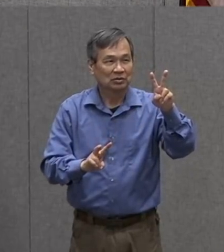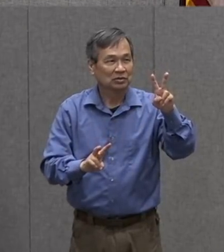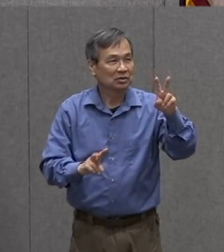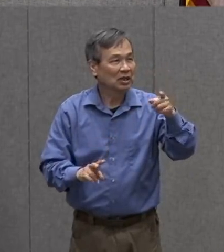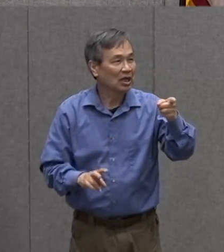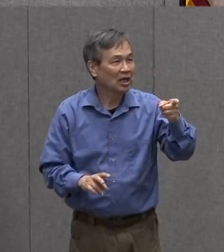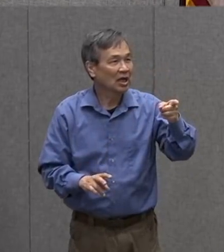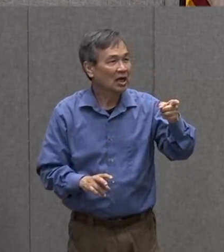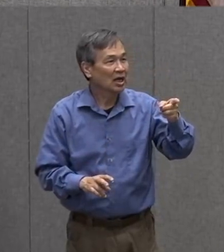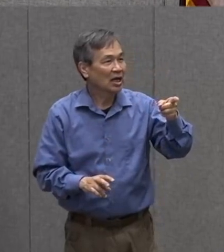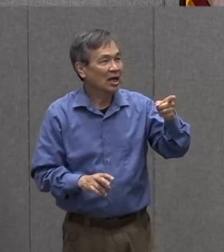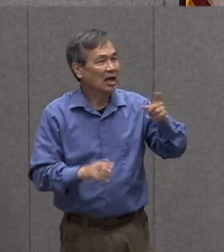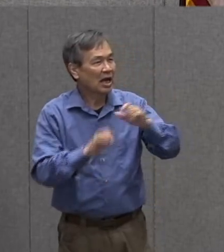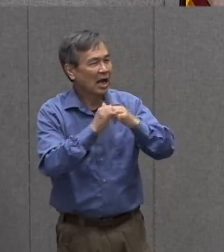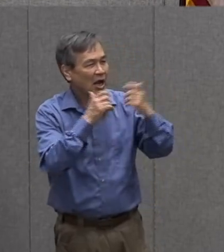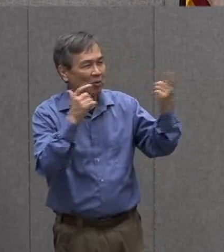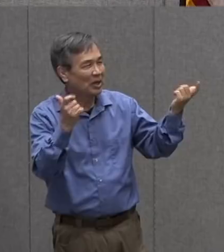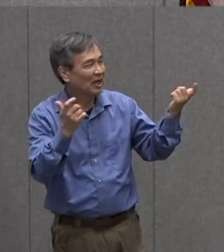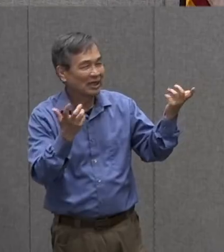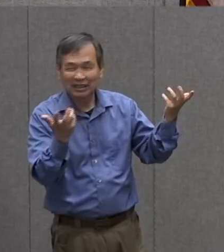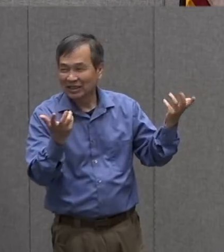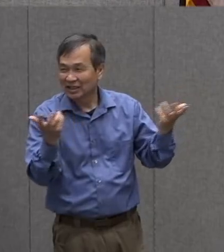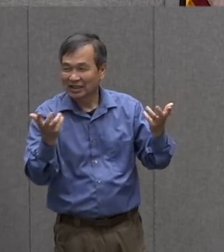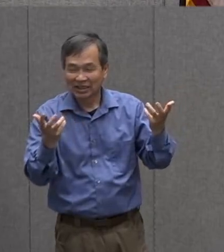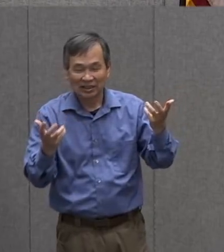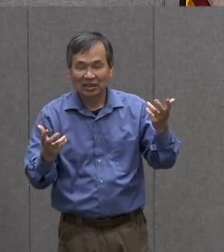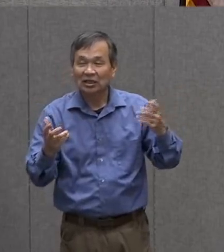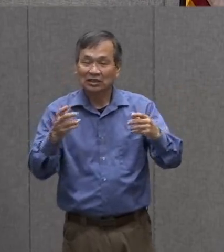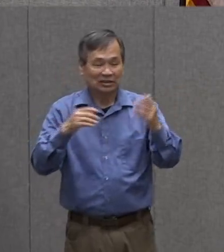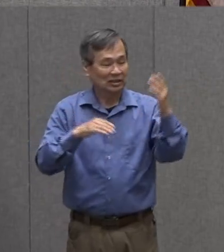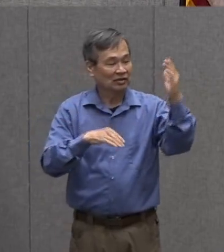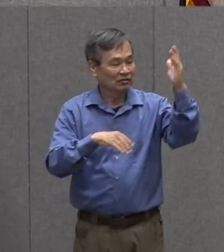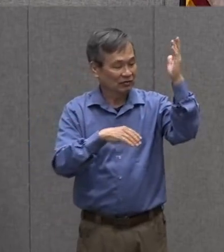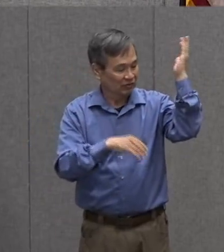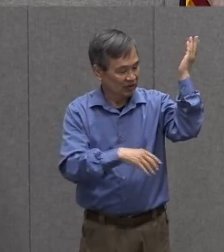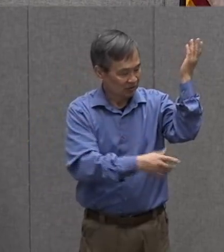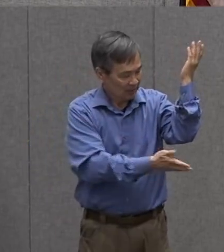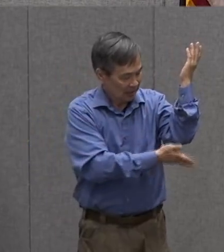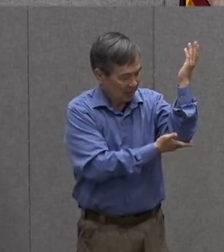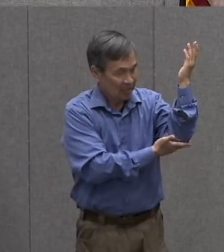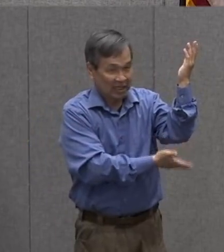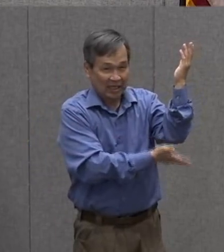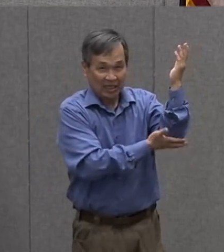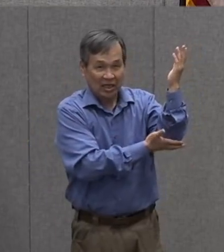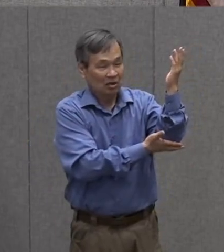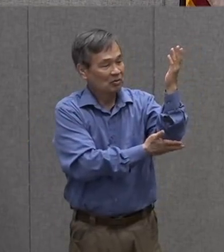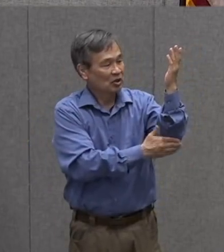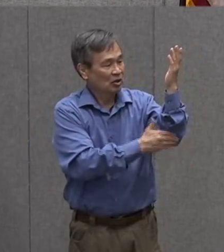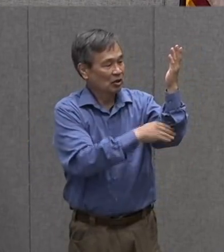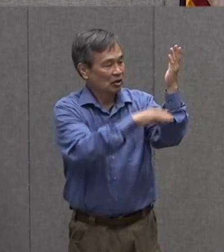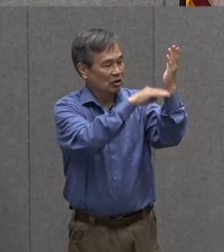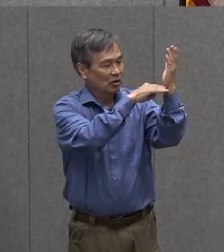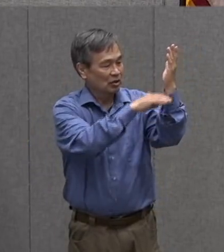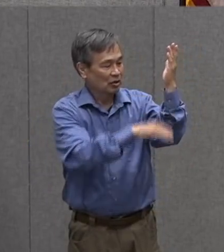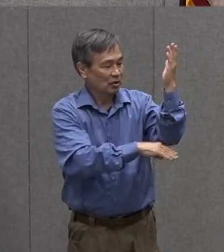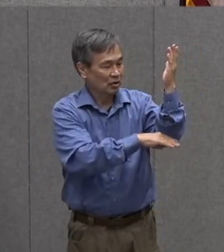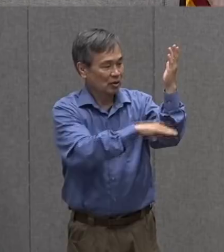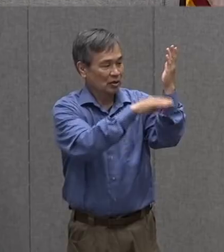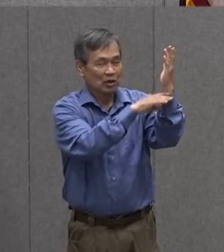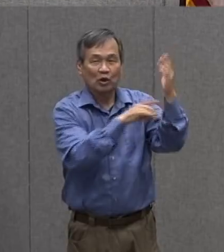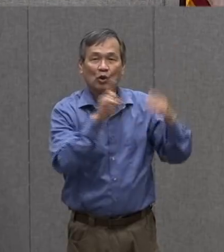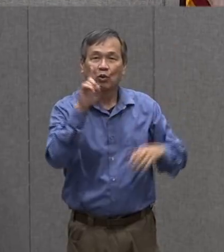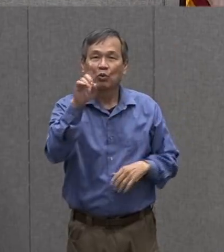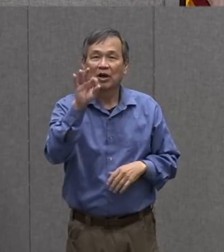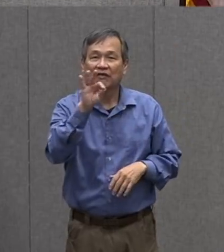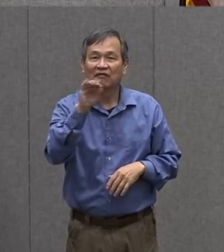you know they say that you're you're from your elbow to about your wrist is about a foot oh and